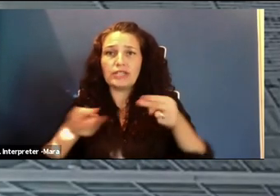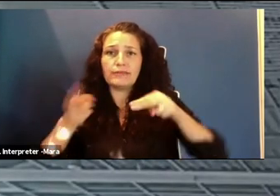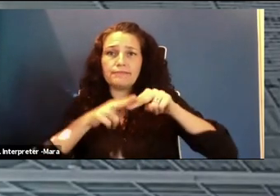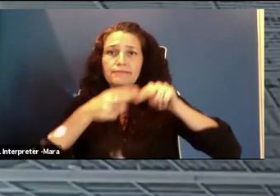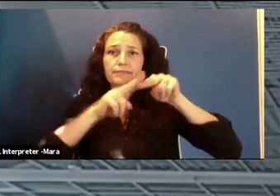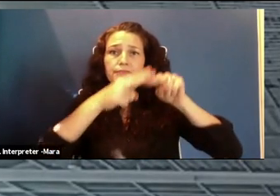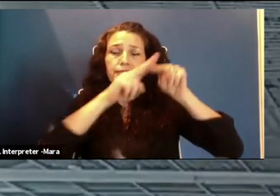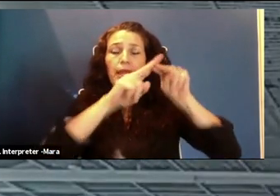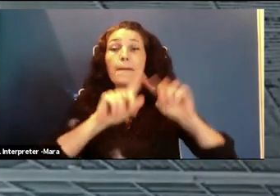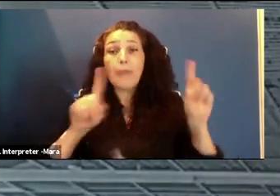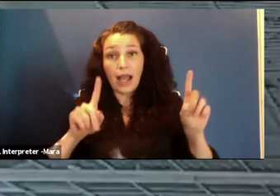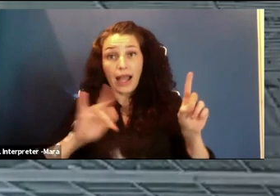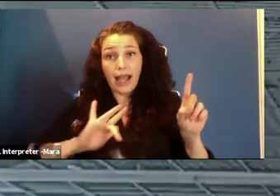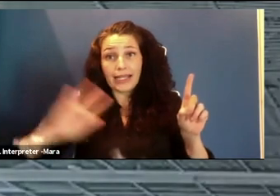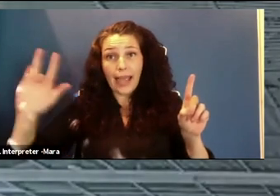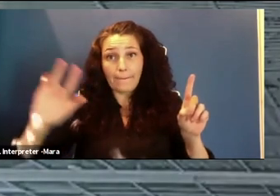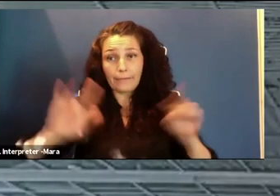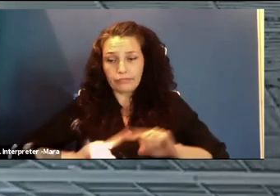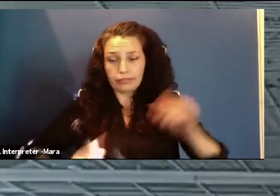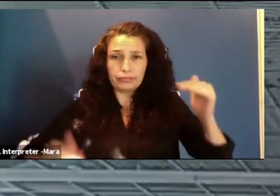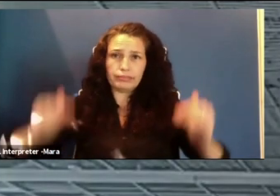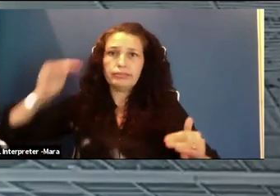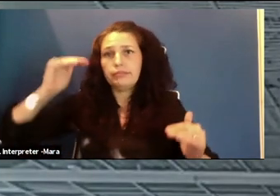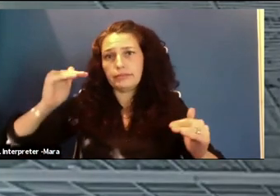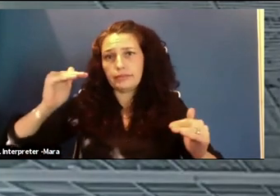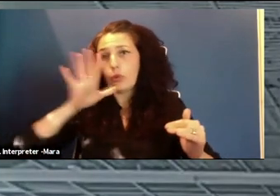exists between women in cybersecurity.